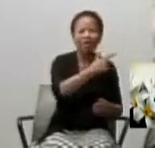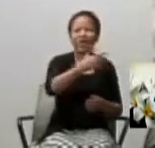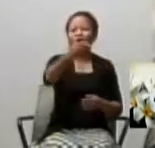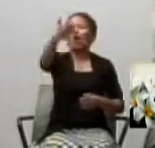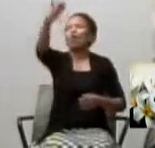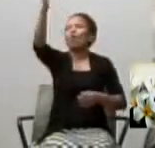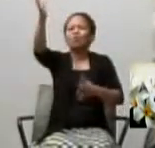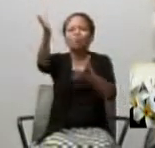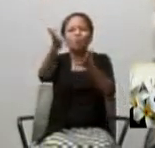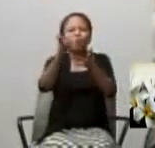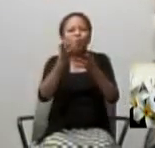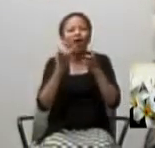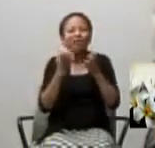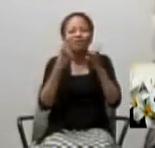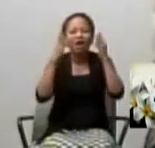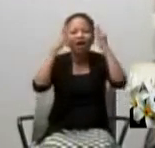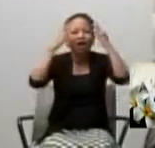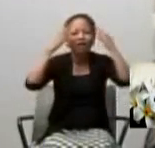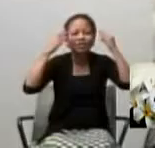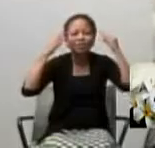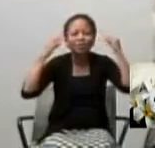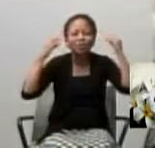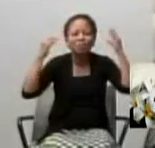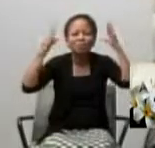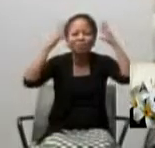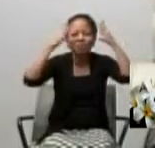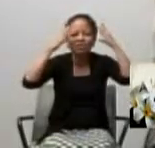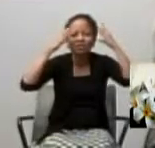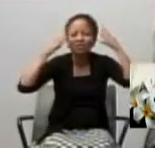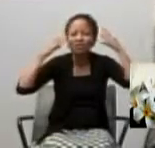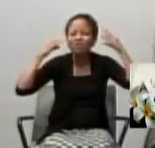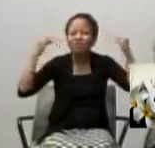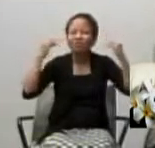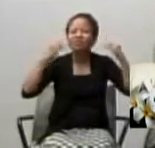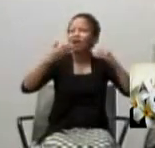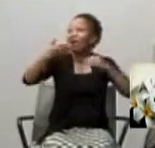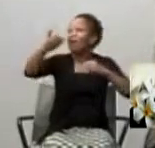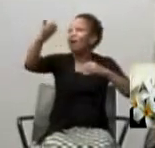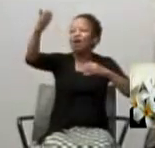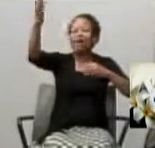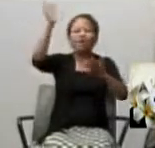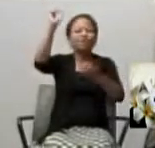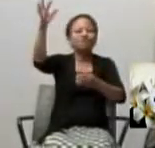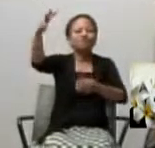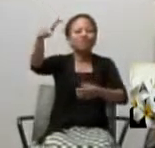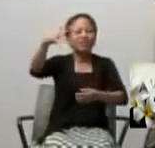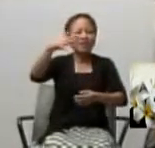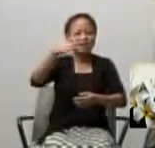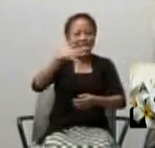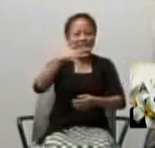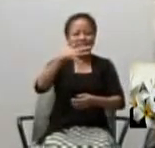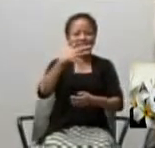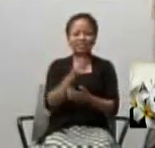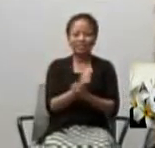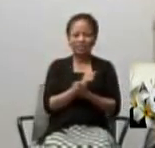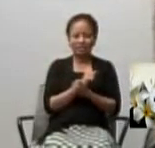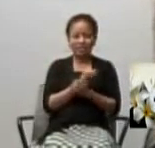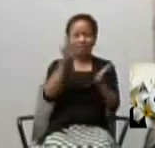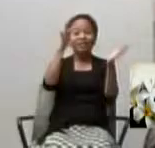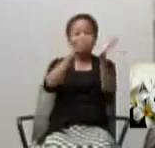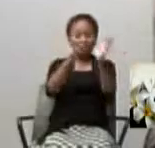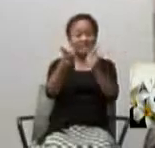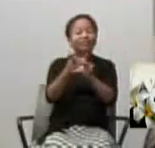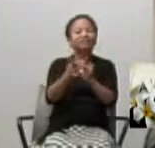To experience his divine presence. To experience his divine grace. So Jesus,